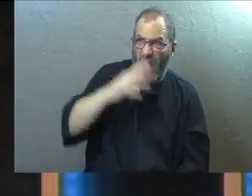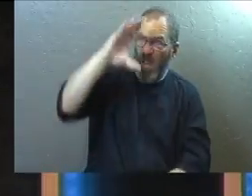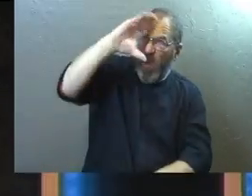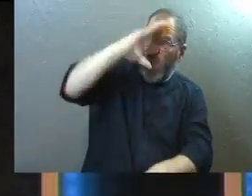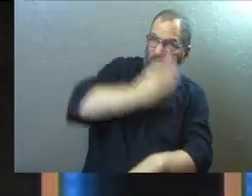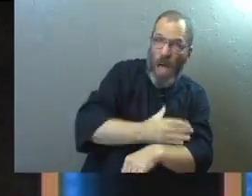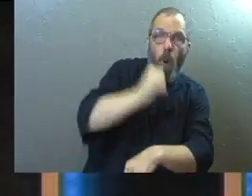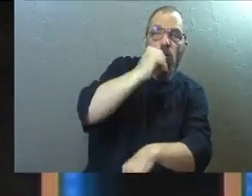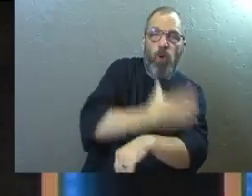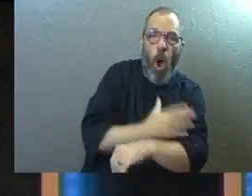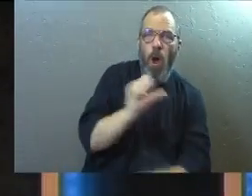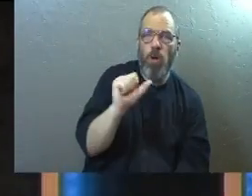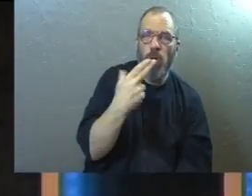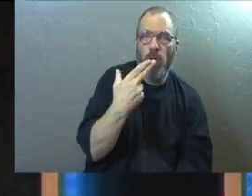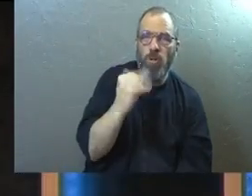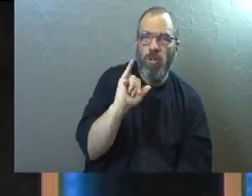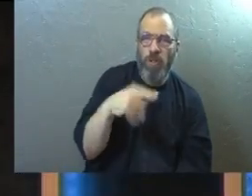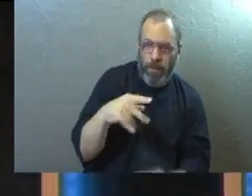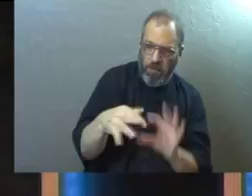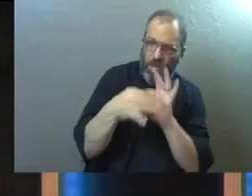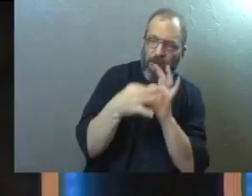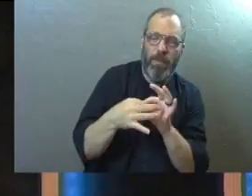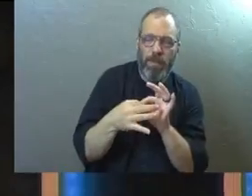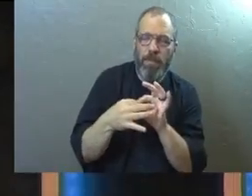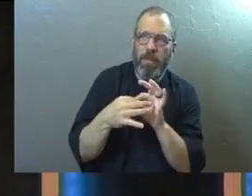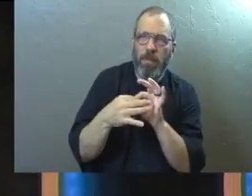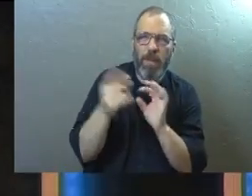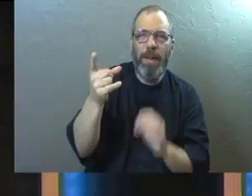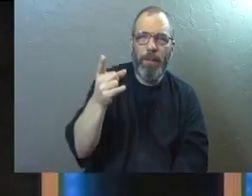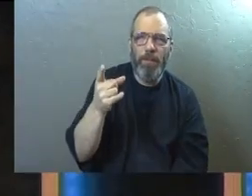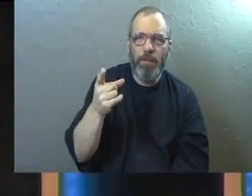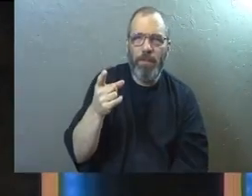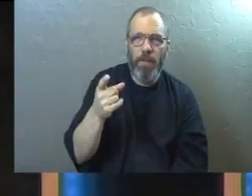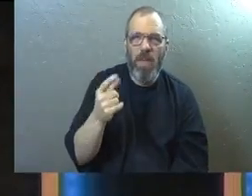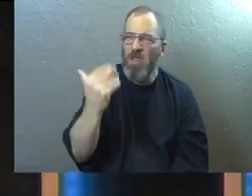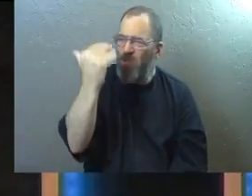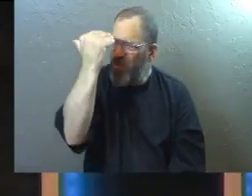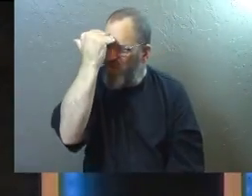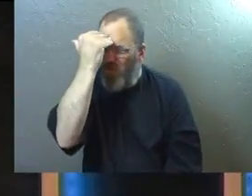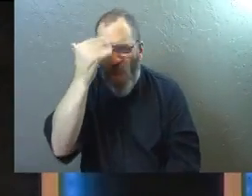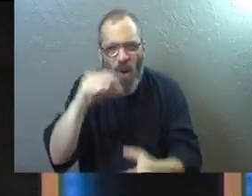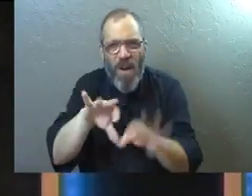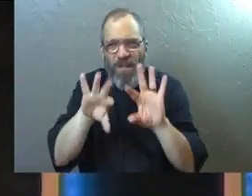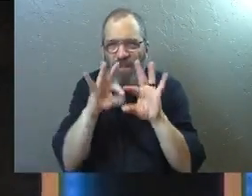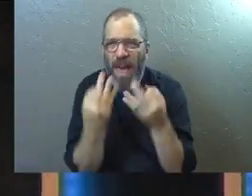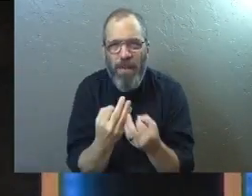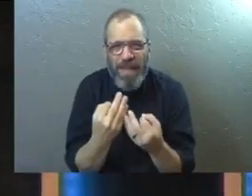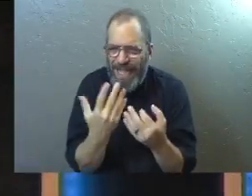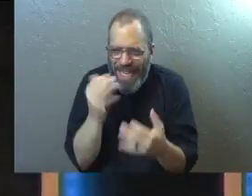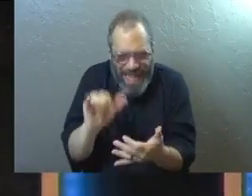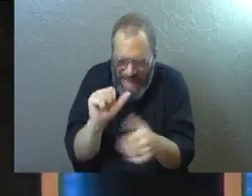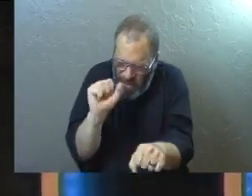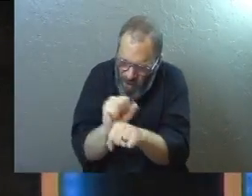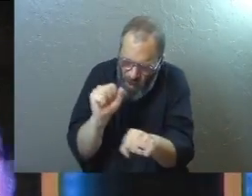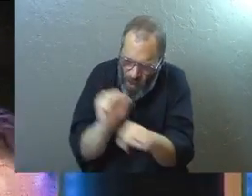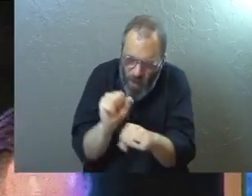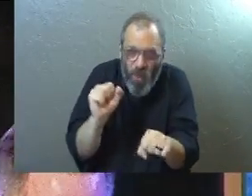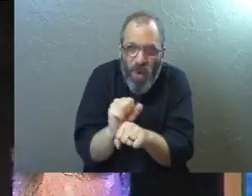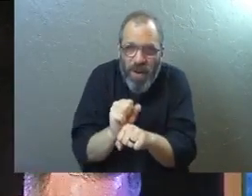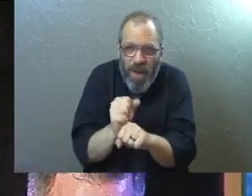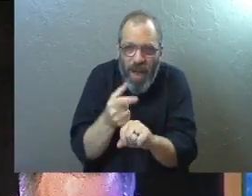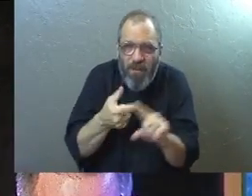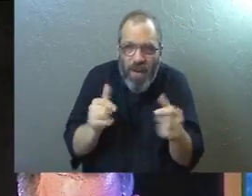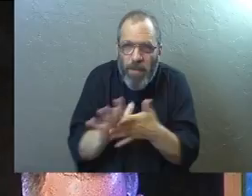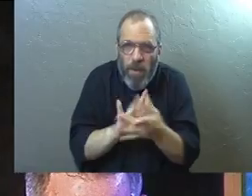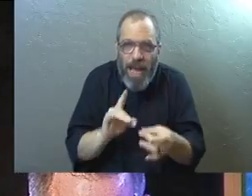with him. You know you're in the family or your daughtership with him. You know you're in his family. All that is the work of the Holy Spirit and